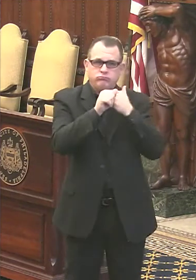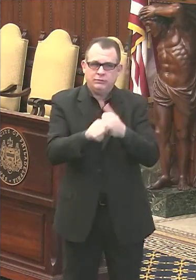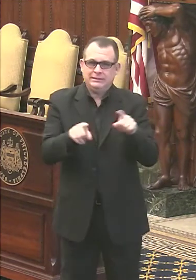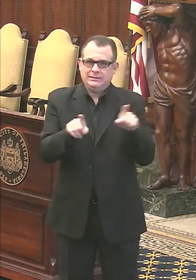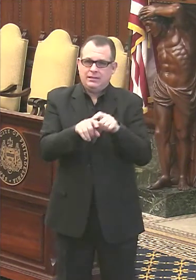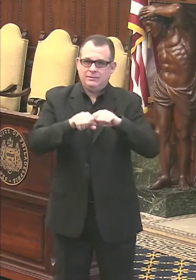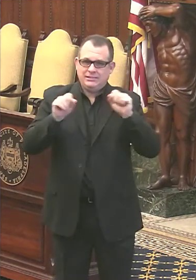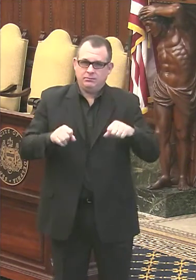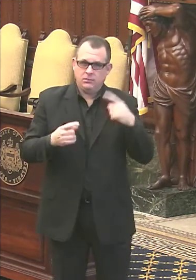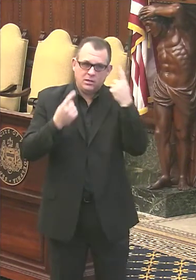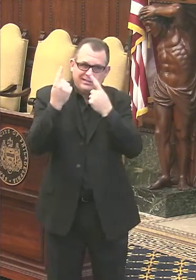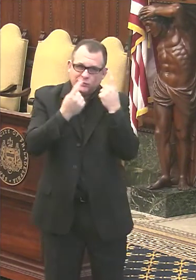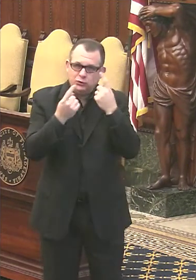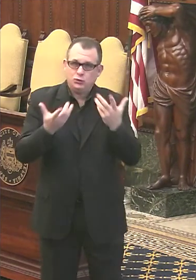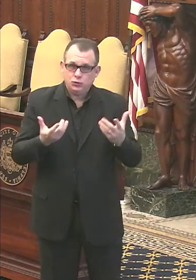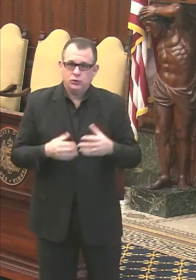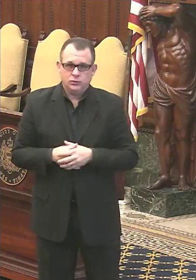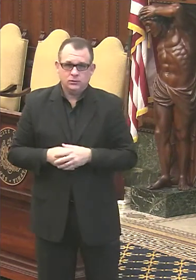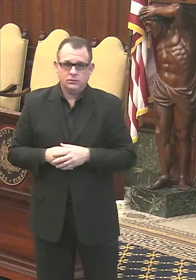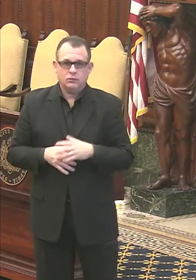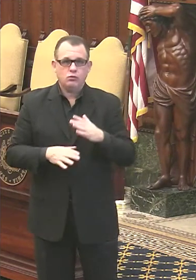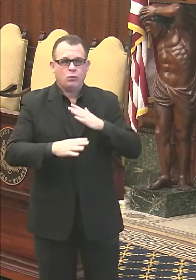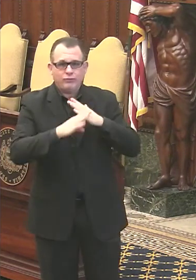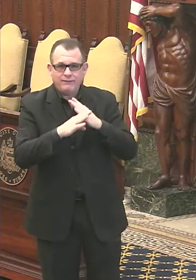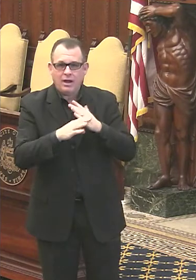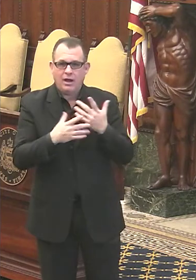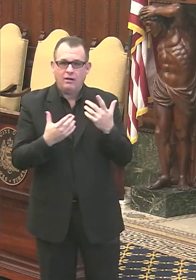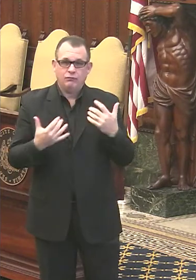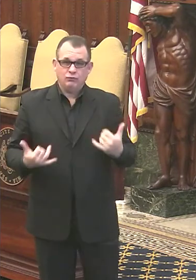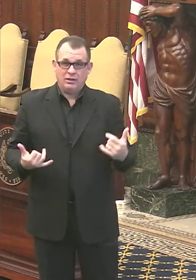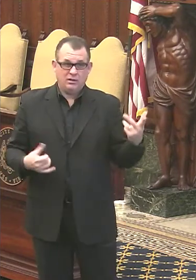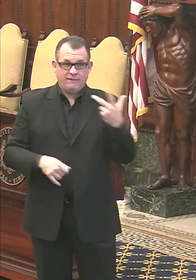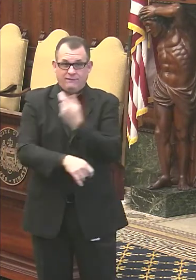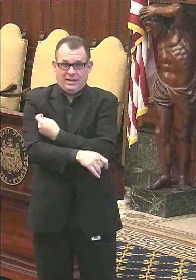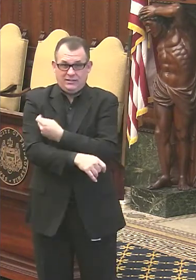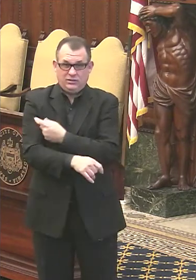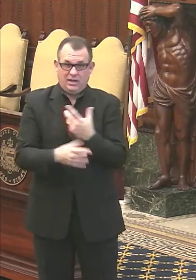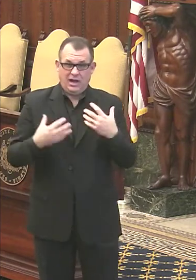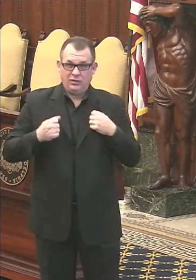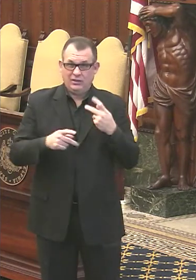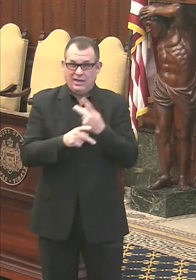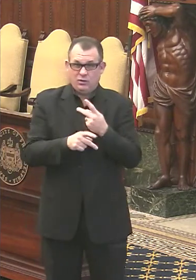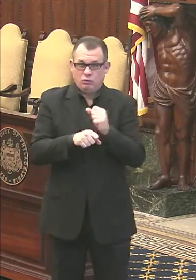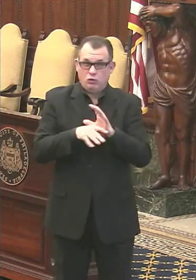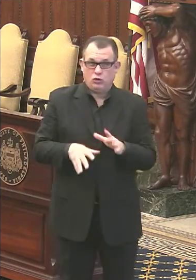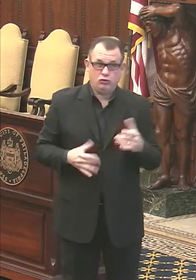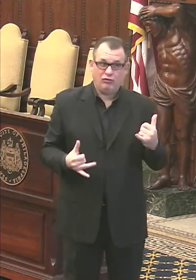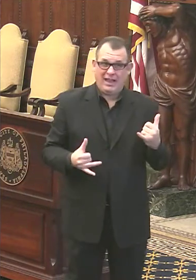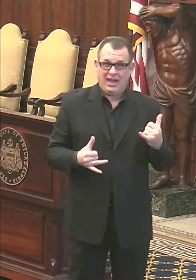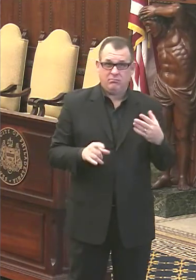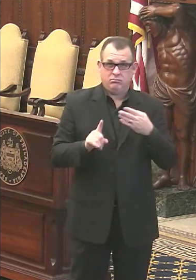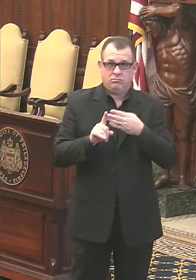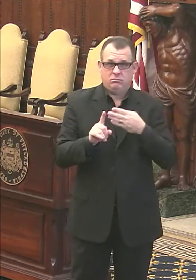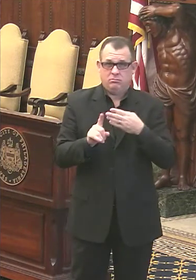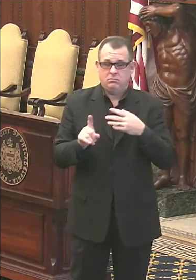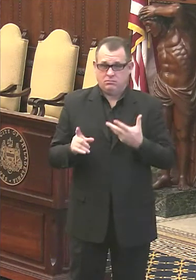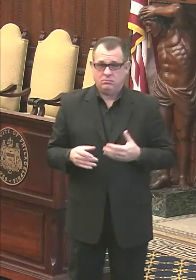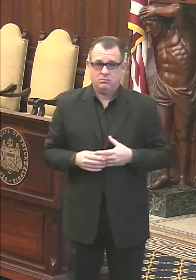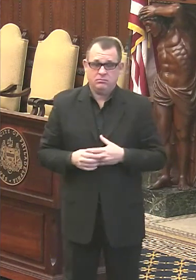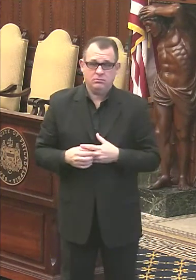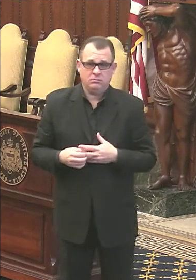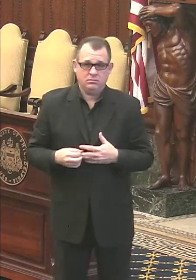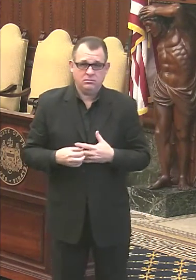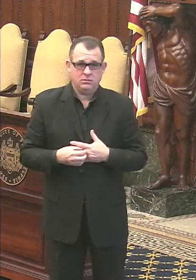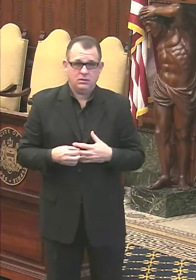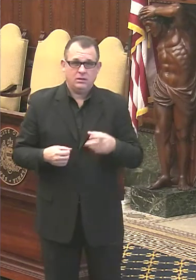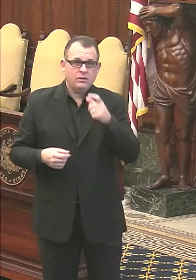group, uh, and also trying to encourage people. Right now, they're vaccinating healthcare workers. Um, and they don't necessarily have to